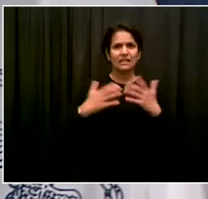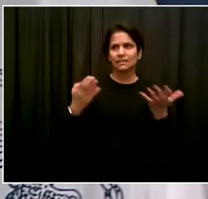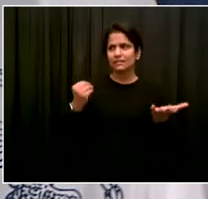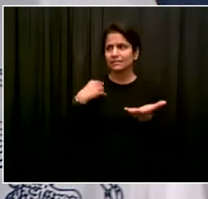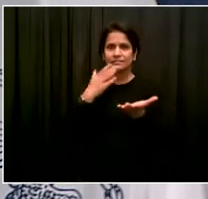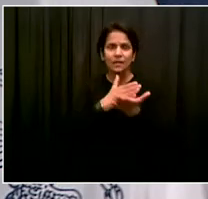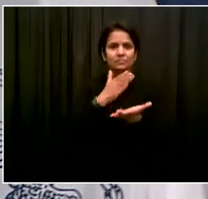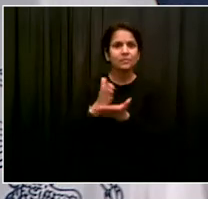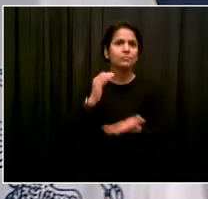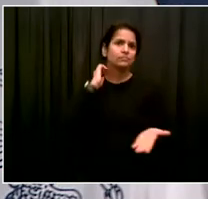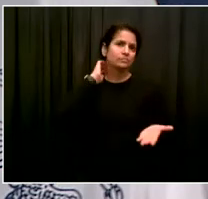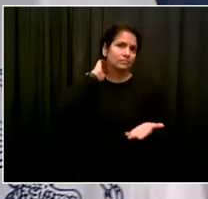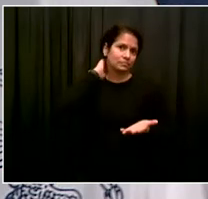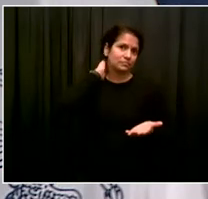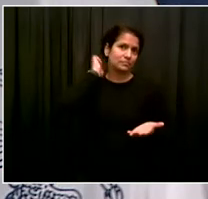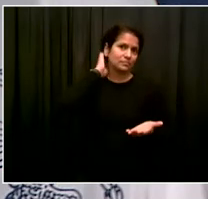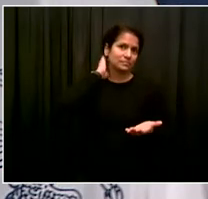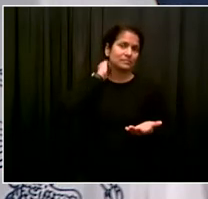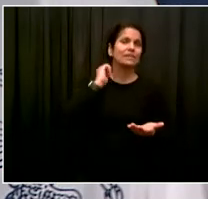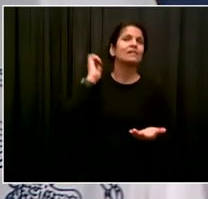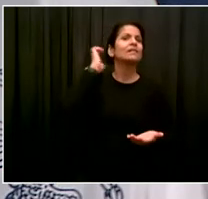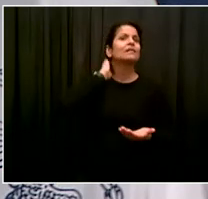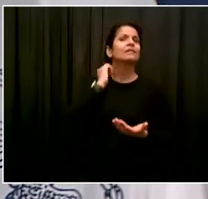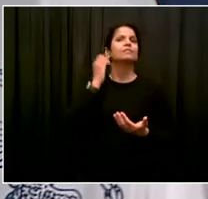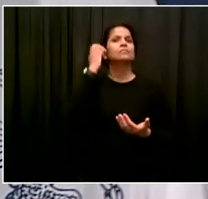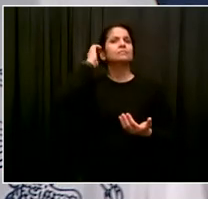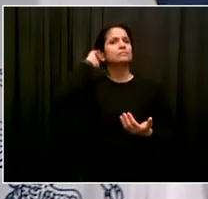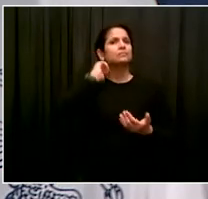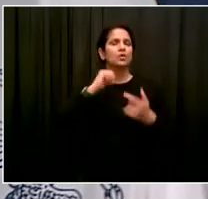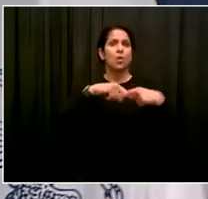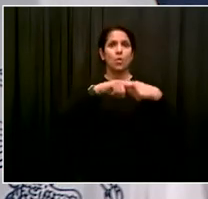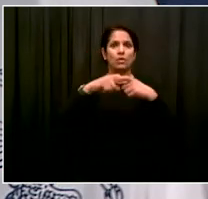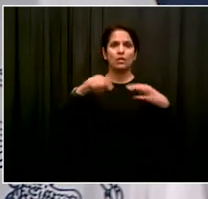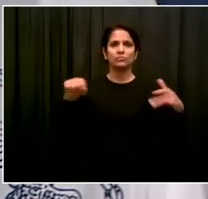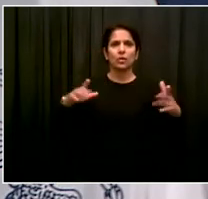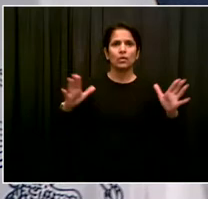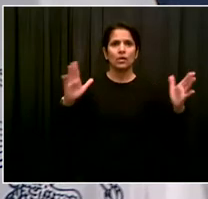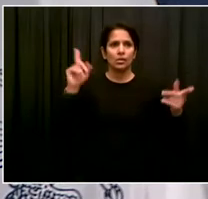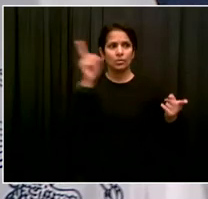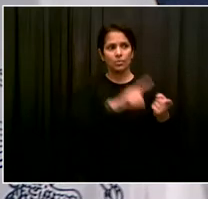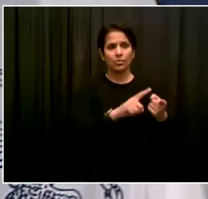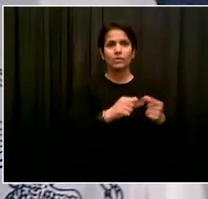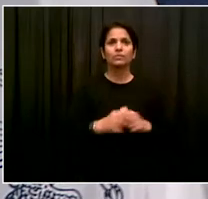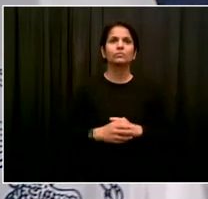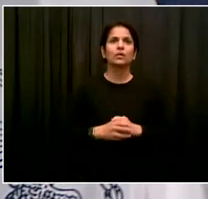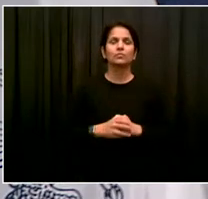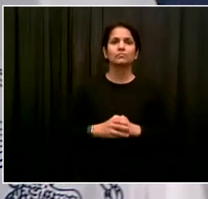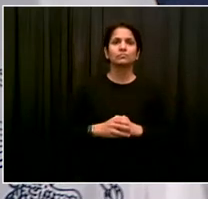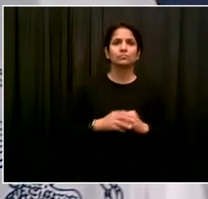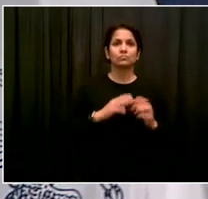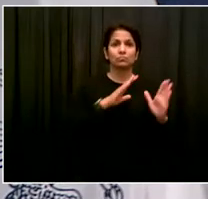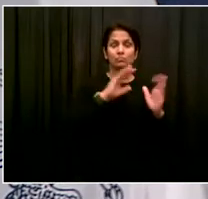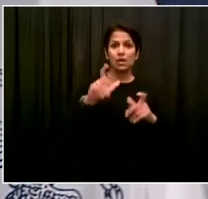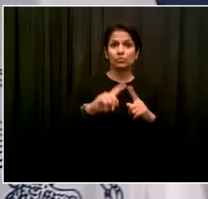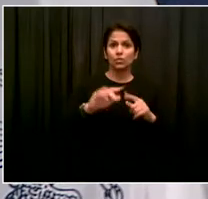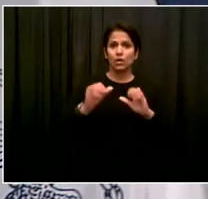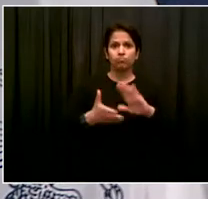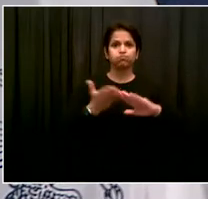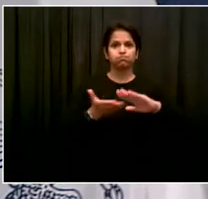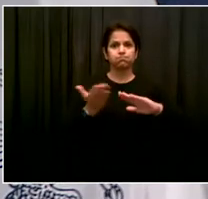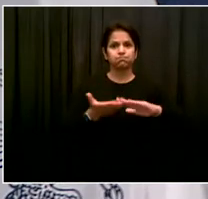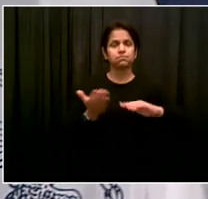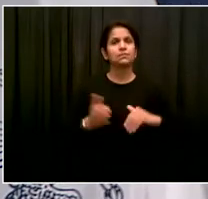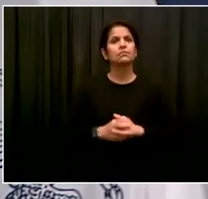we couldn't afford during the pandemic. We're now, thank God, able to start bringing back some of the approaches we need to fight